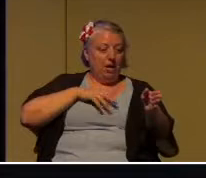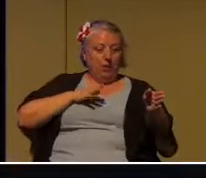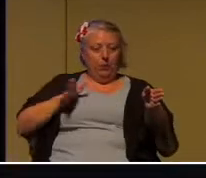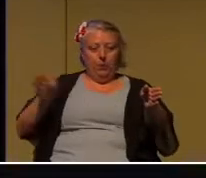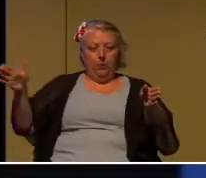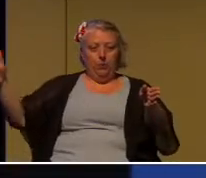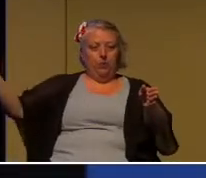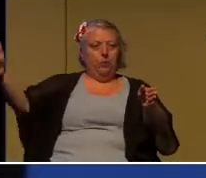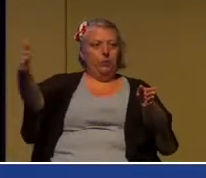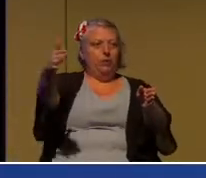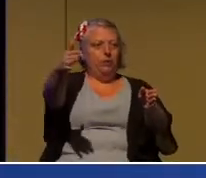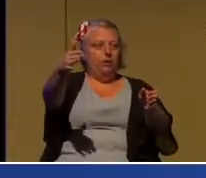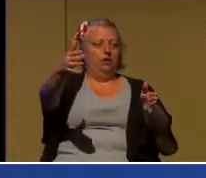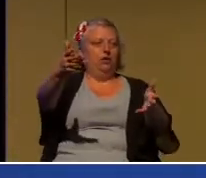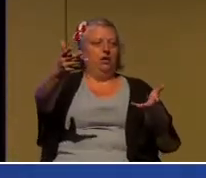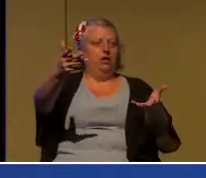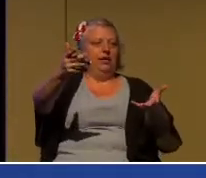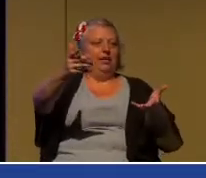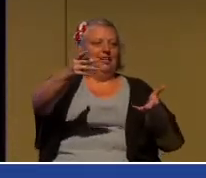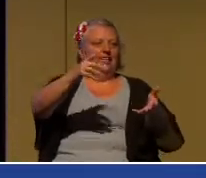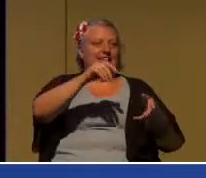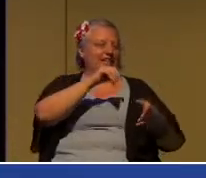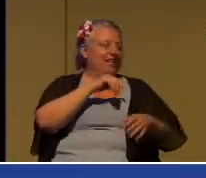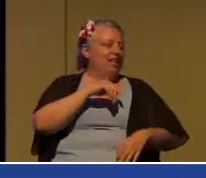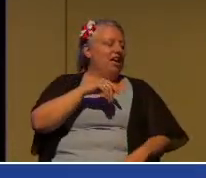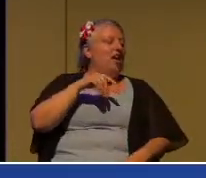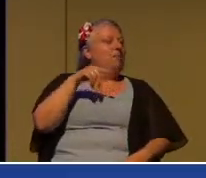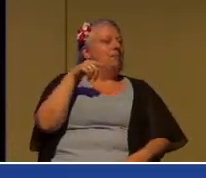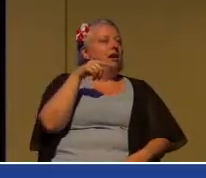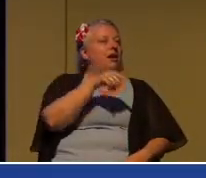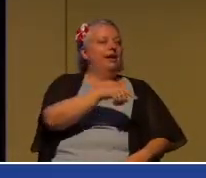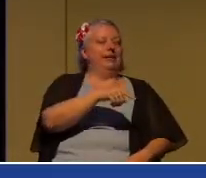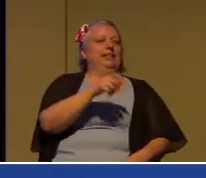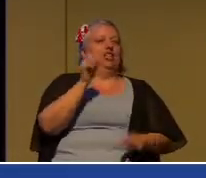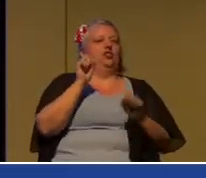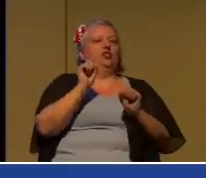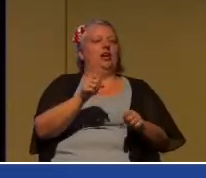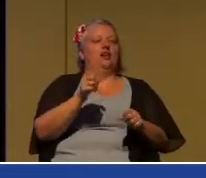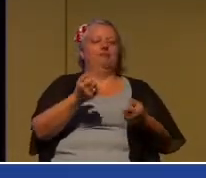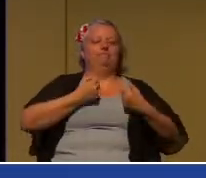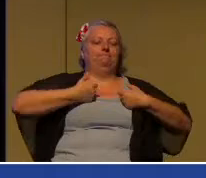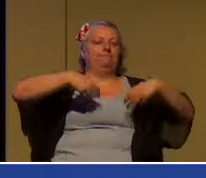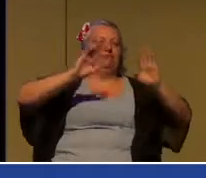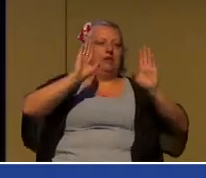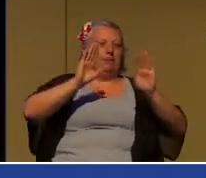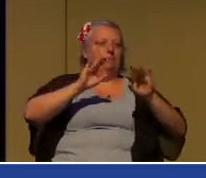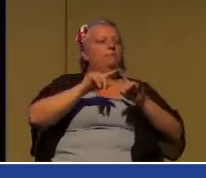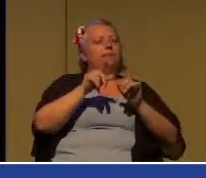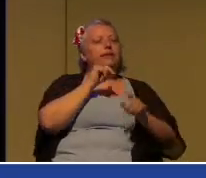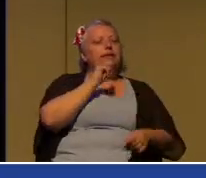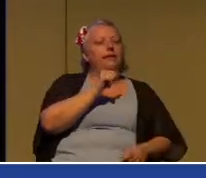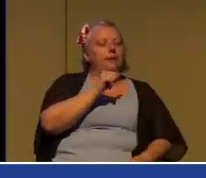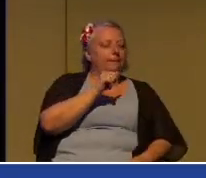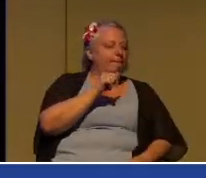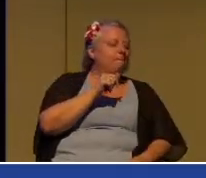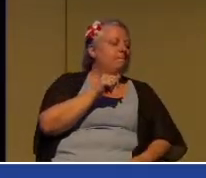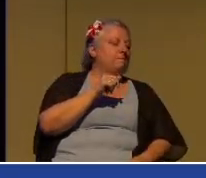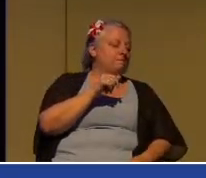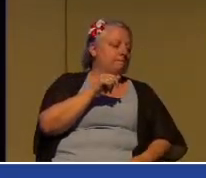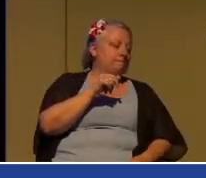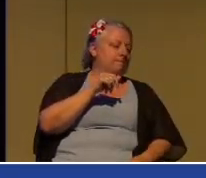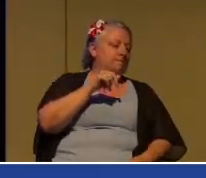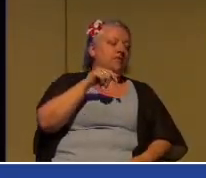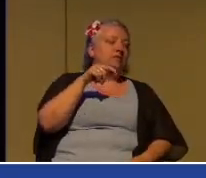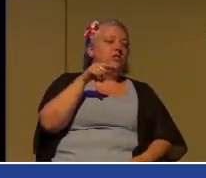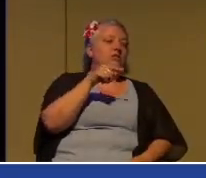herbs recipe, which is carefully guarded in somebody's vault, by the way, still to this day. Even though people think they haven't figured